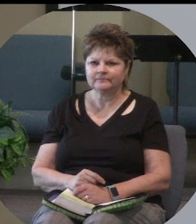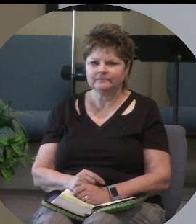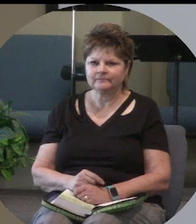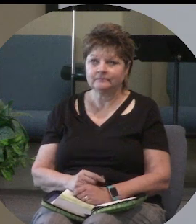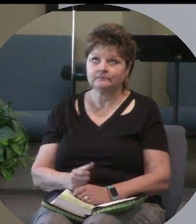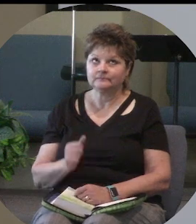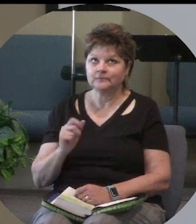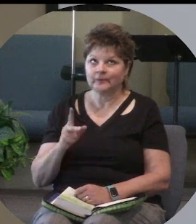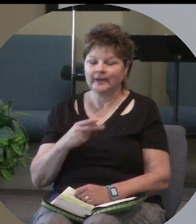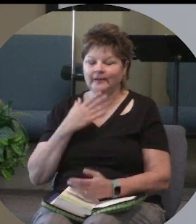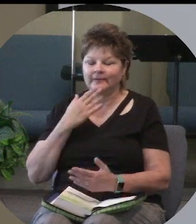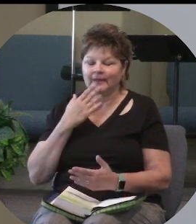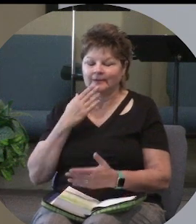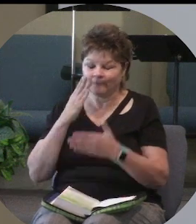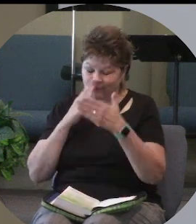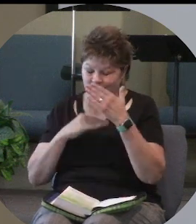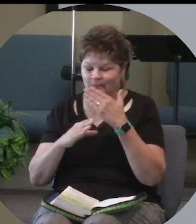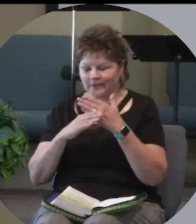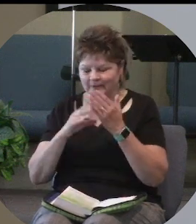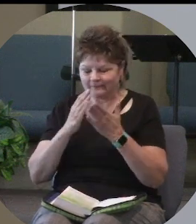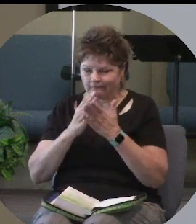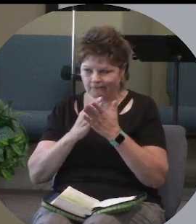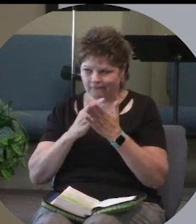okay thank you for the humility lesson